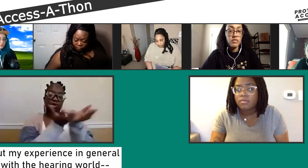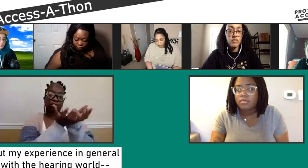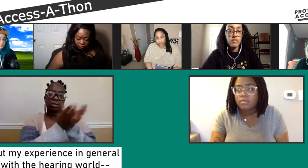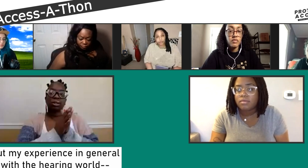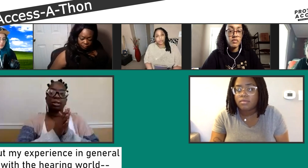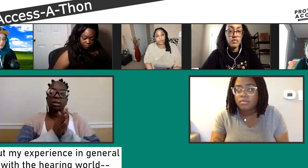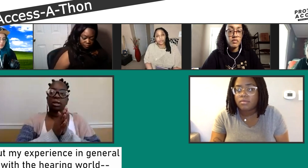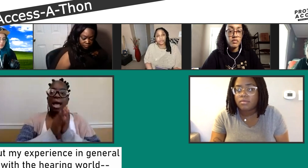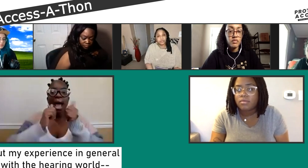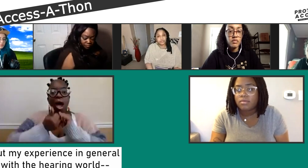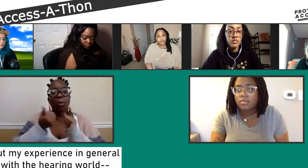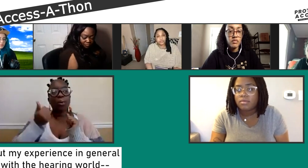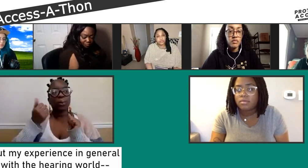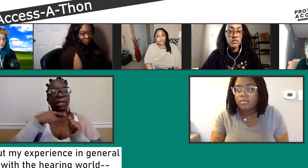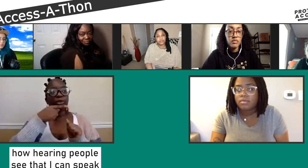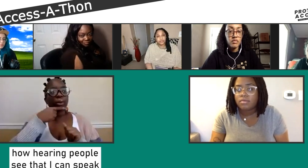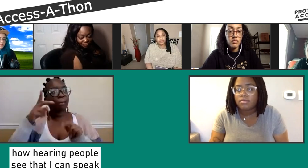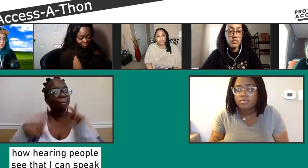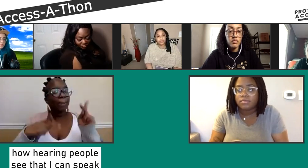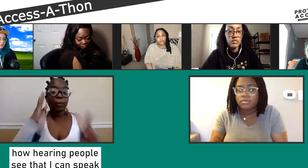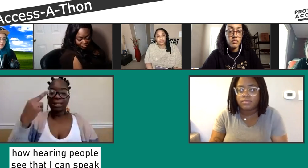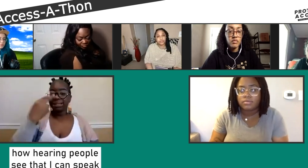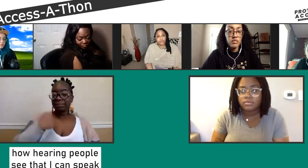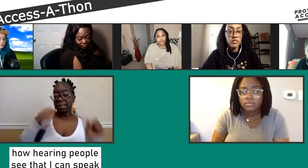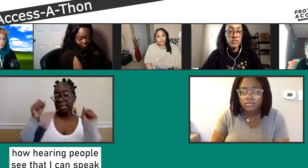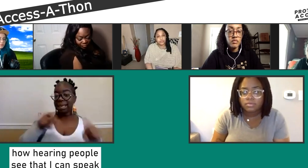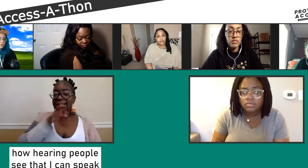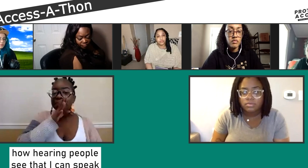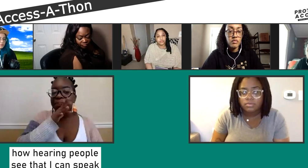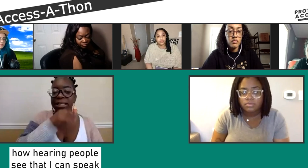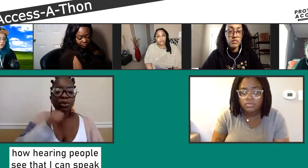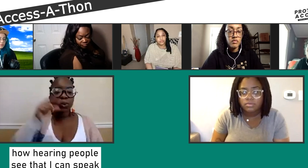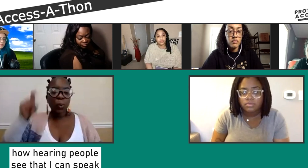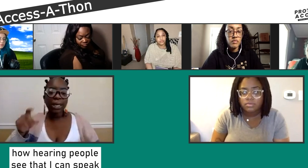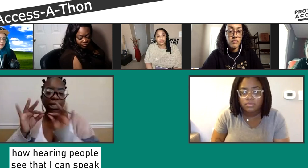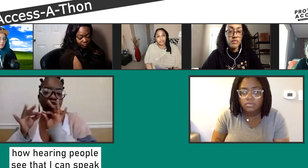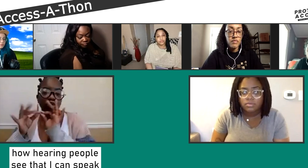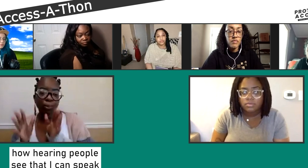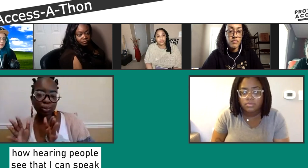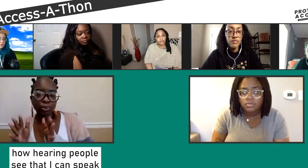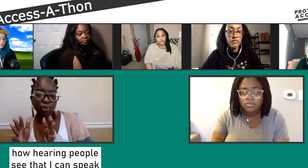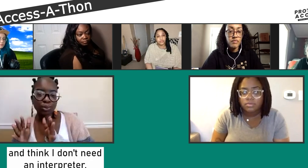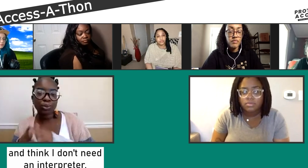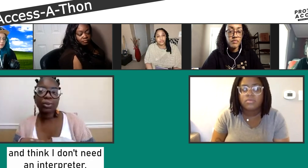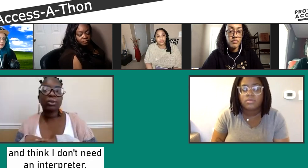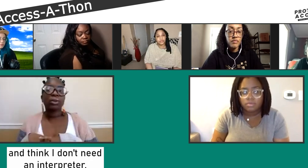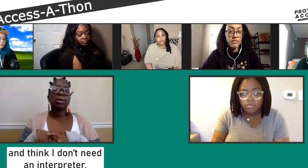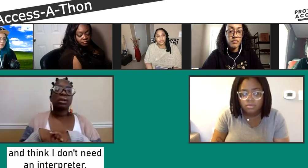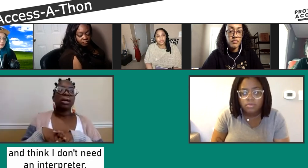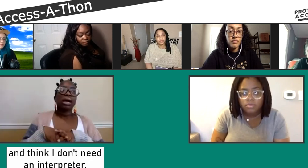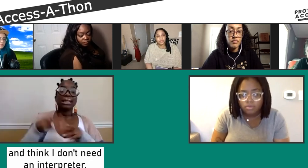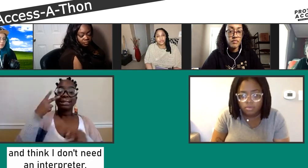experience with community globally and how people see me. And